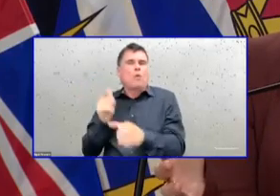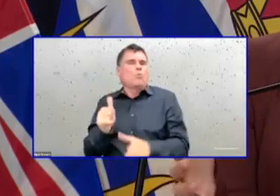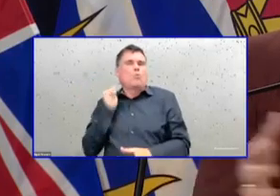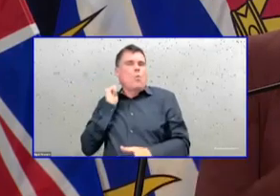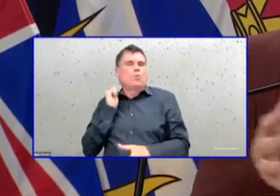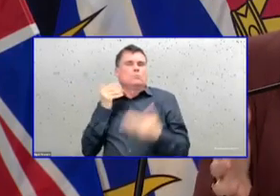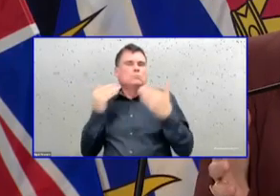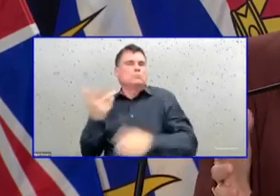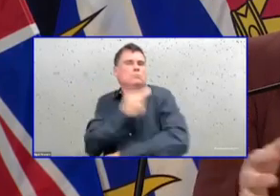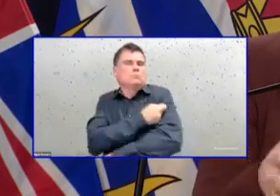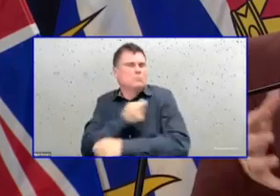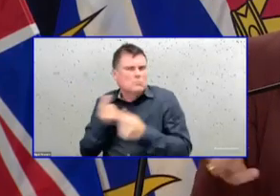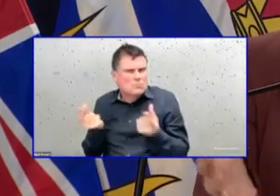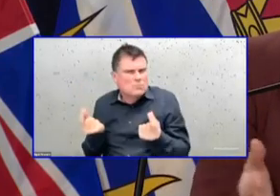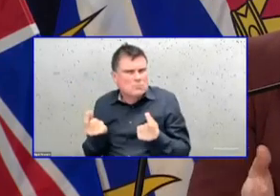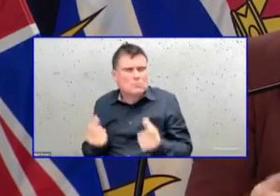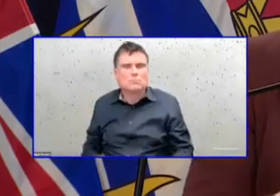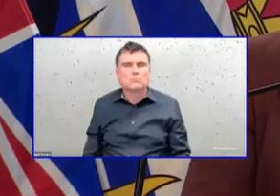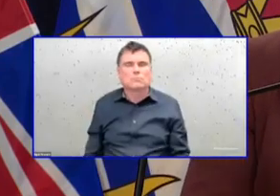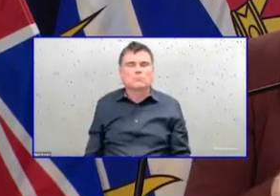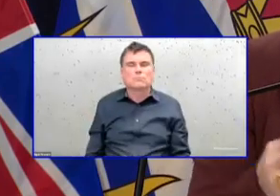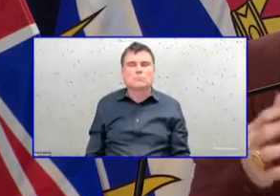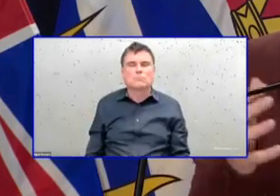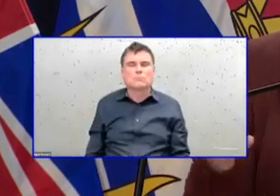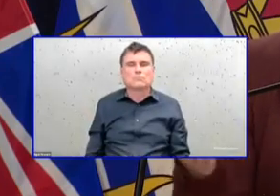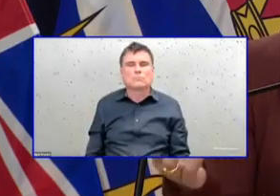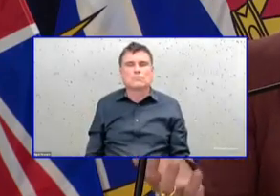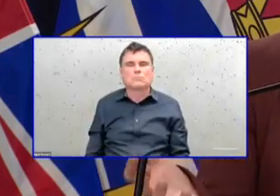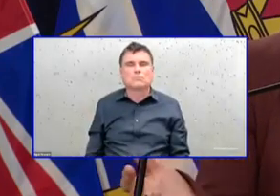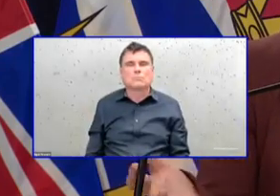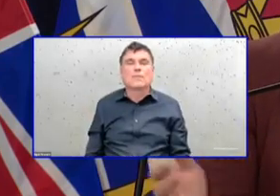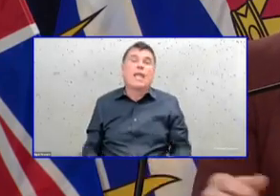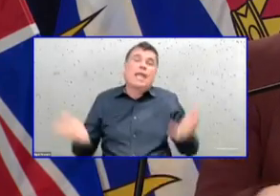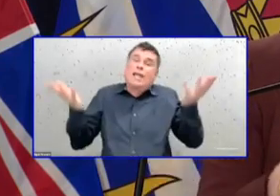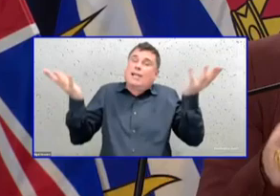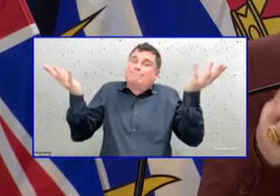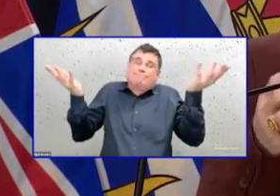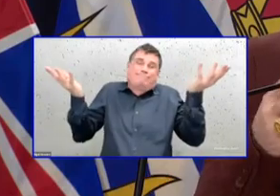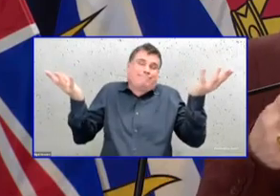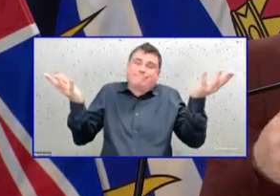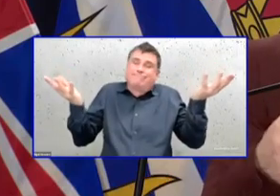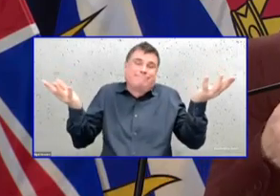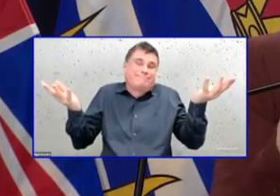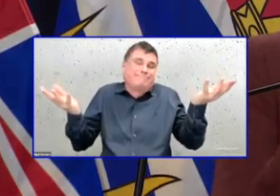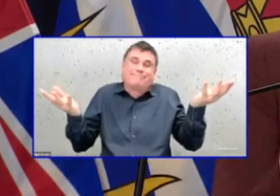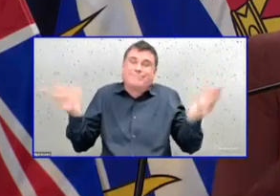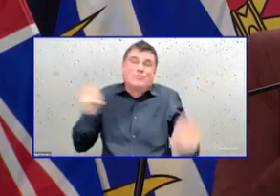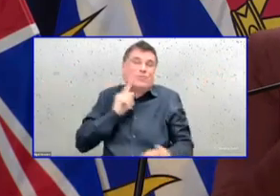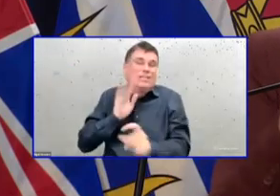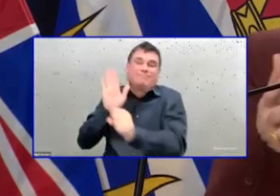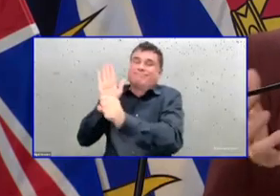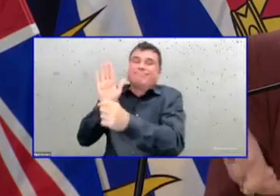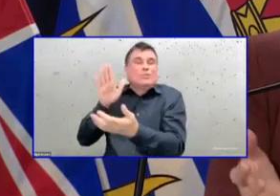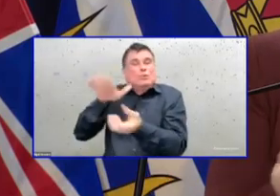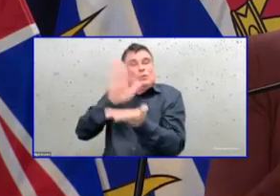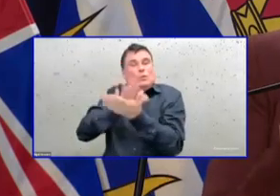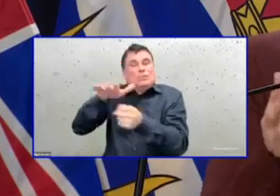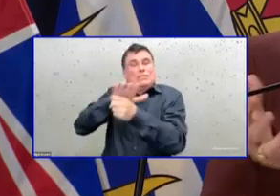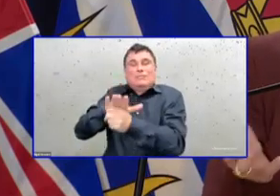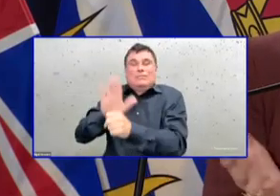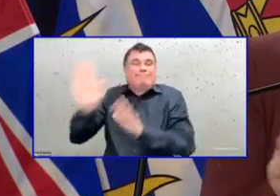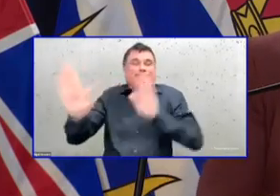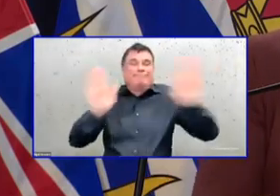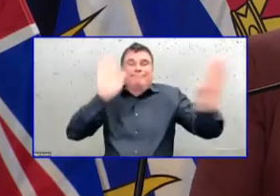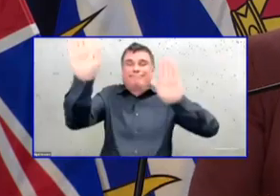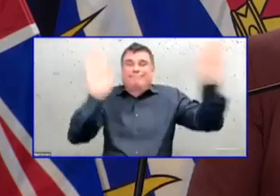situation in their community, given the vaccination rates in the community, given their relationship, their understanding